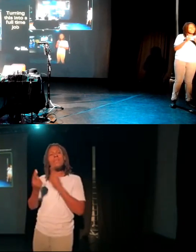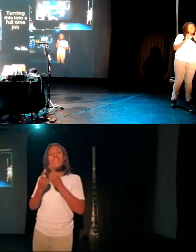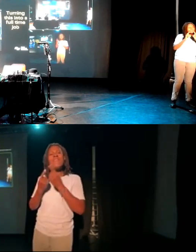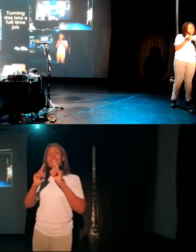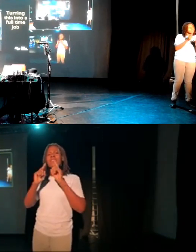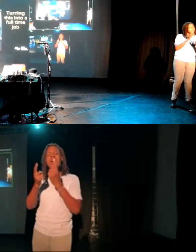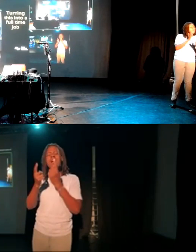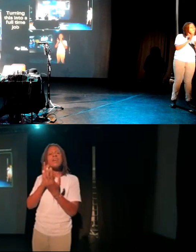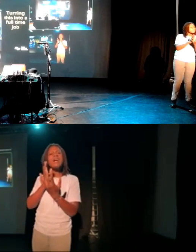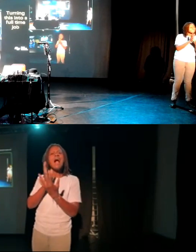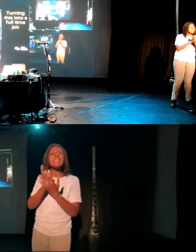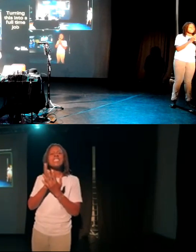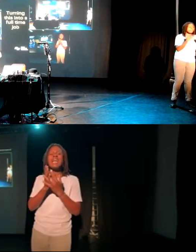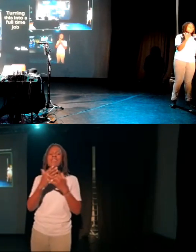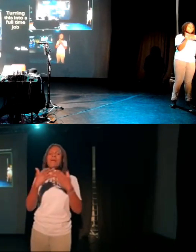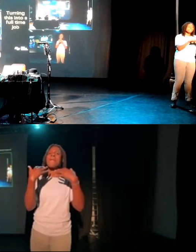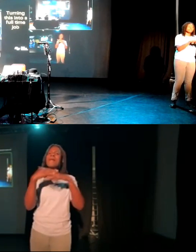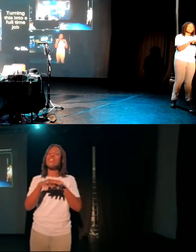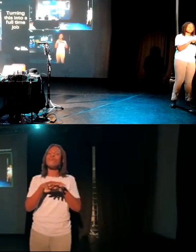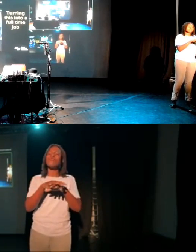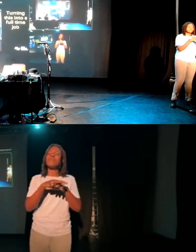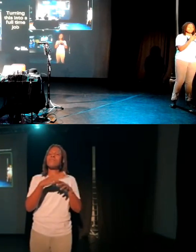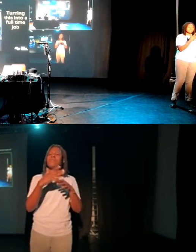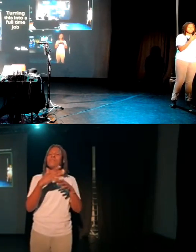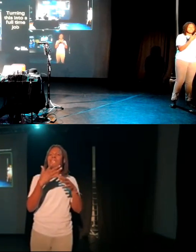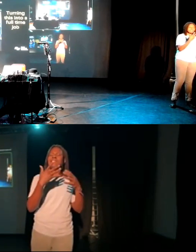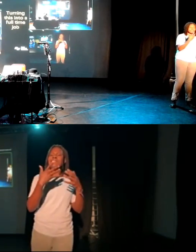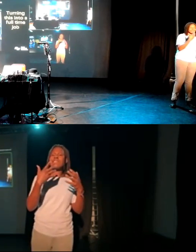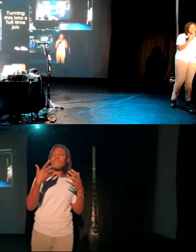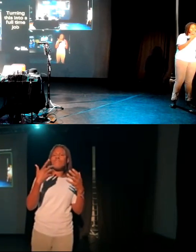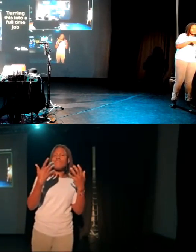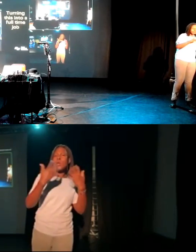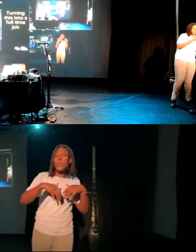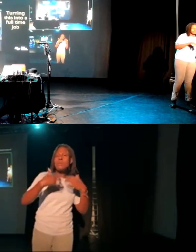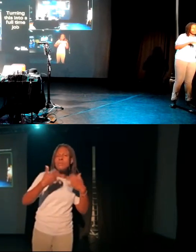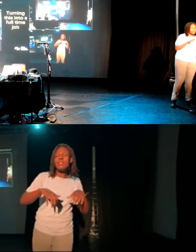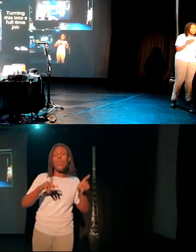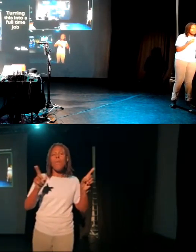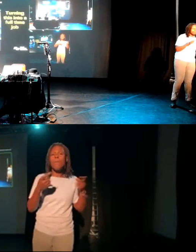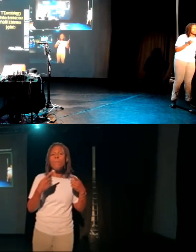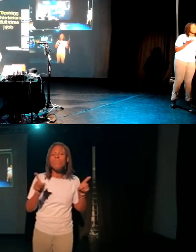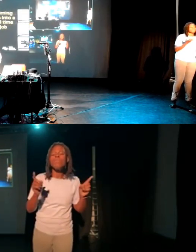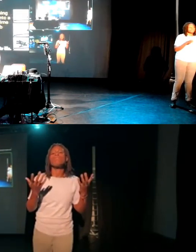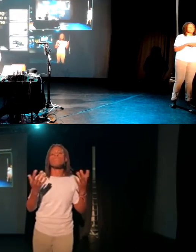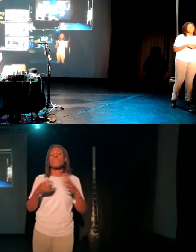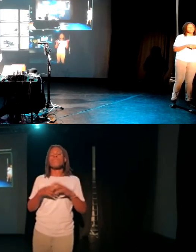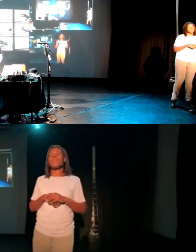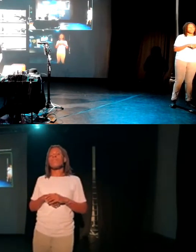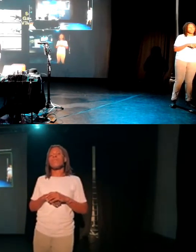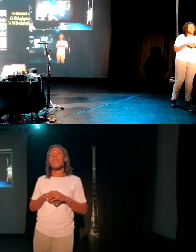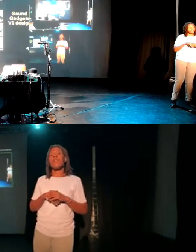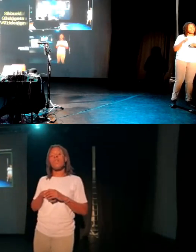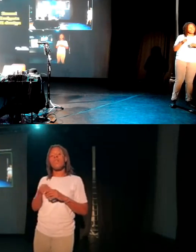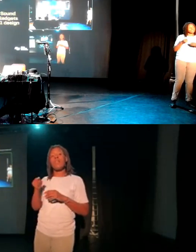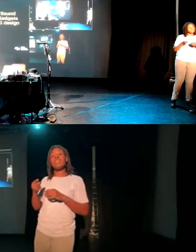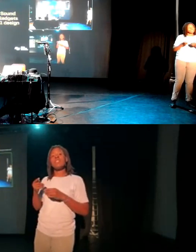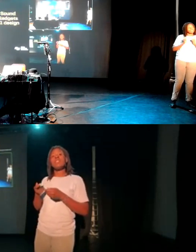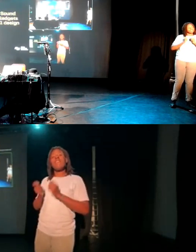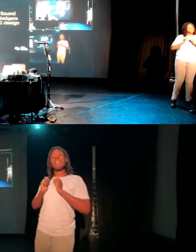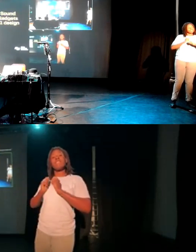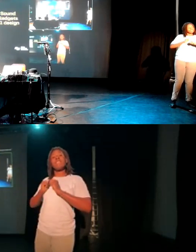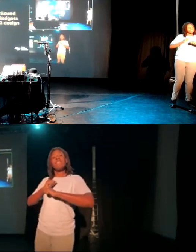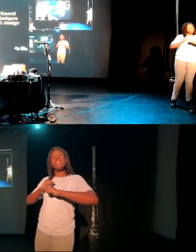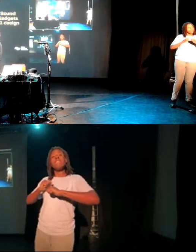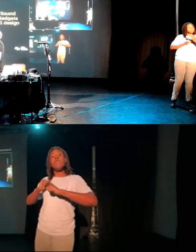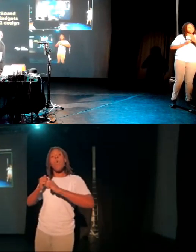instruments or music in other ways. And this gives me the space to kind of do a little bit more development work. So